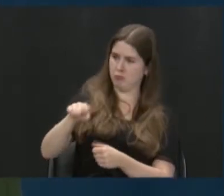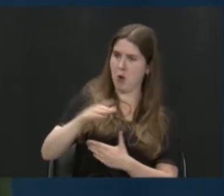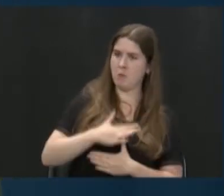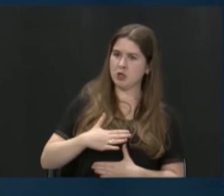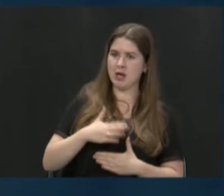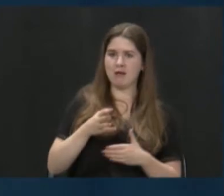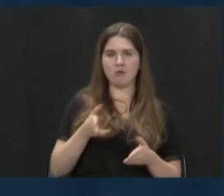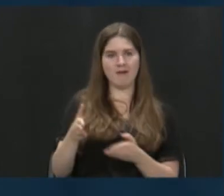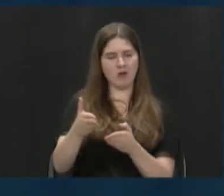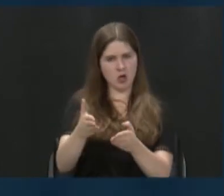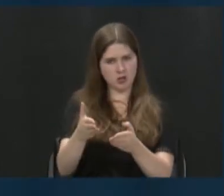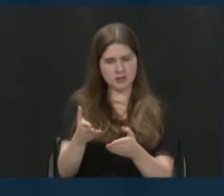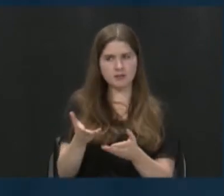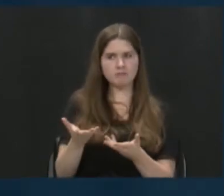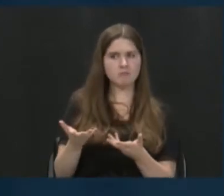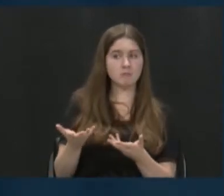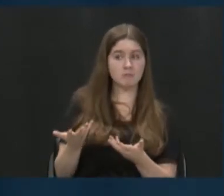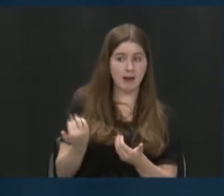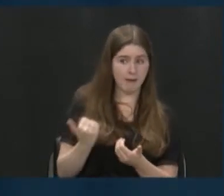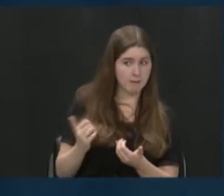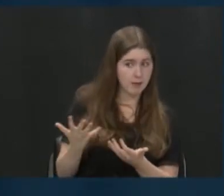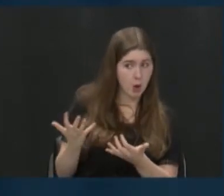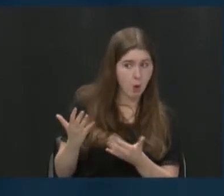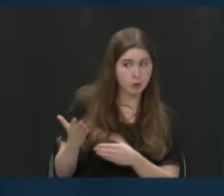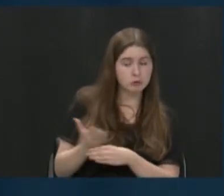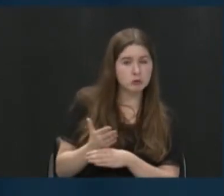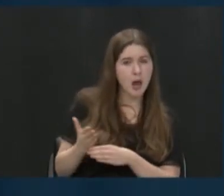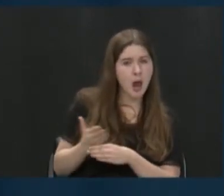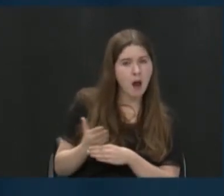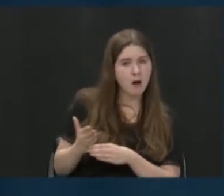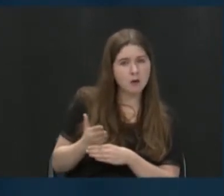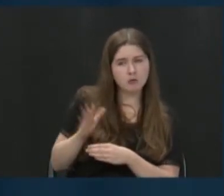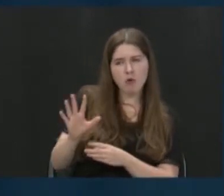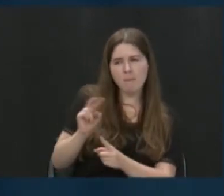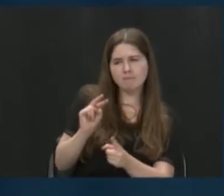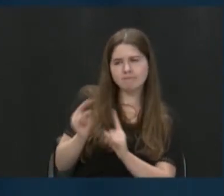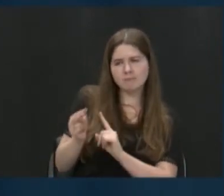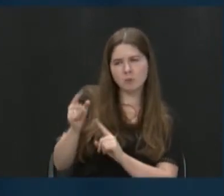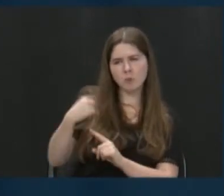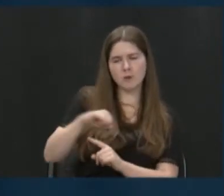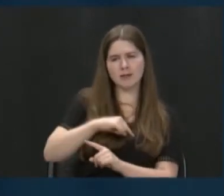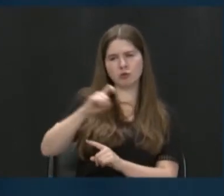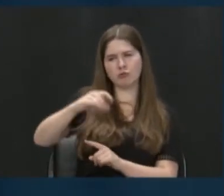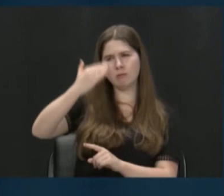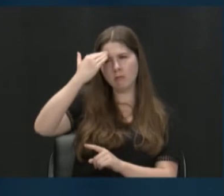anything else that you want to share or any perspectives that you think that we should be aware of?